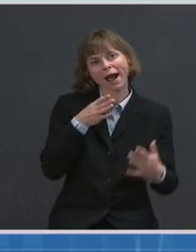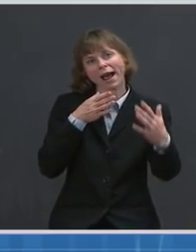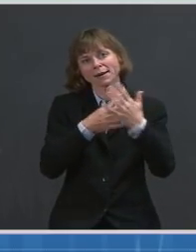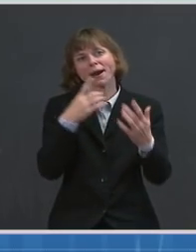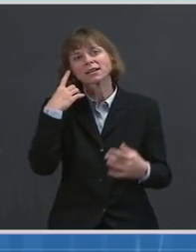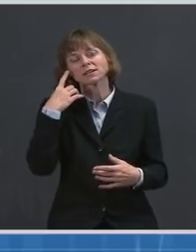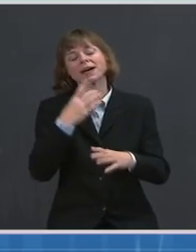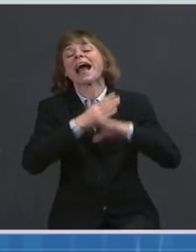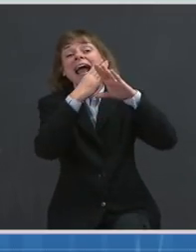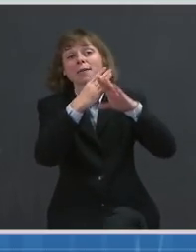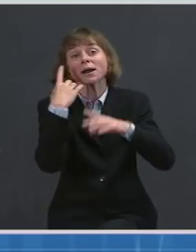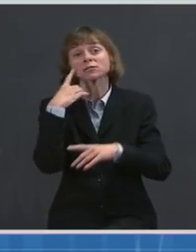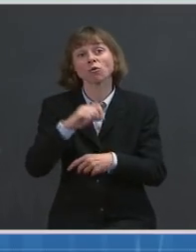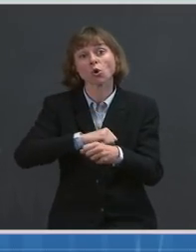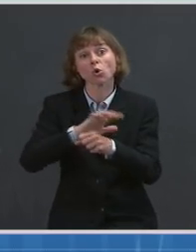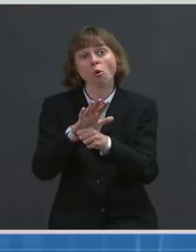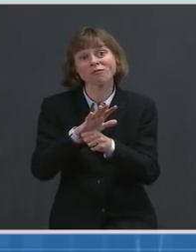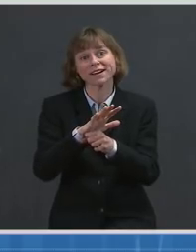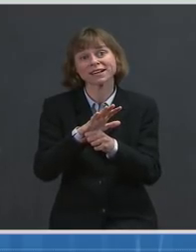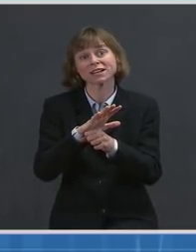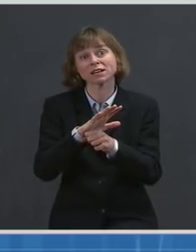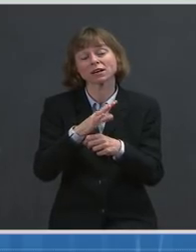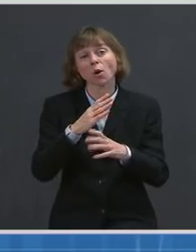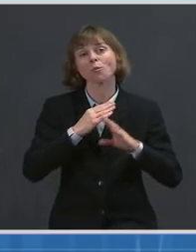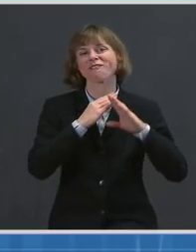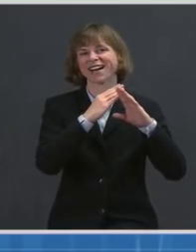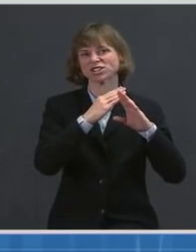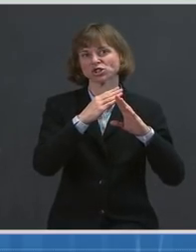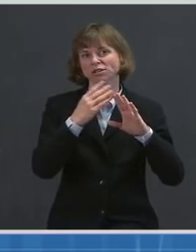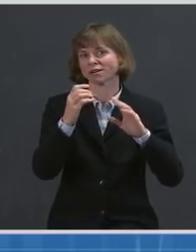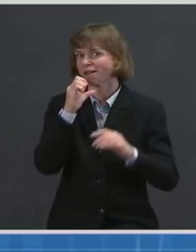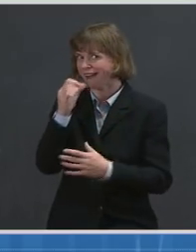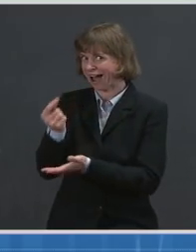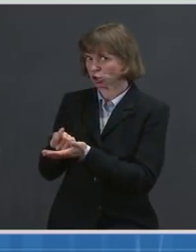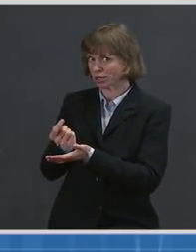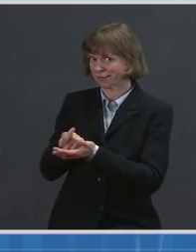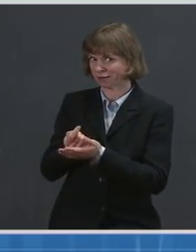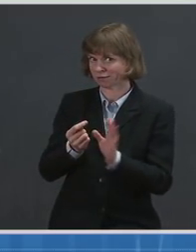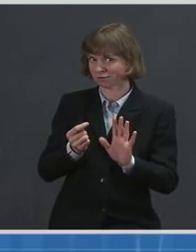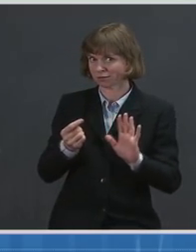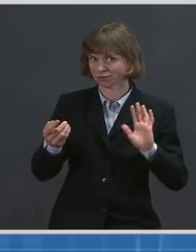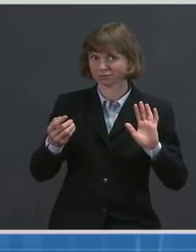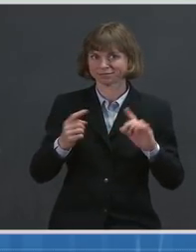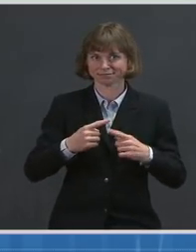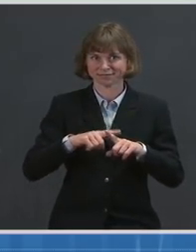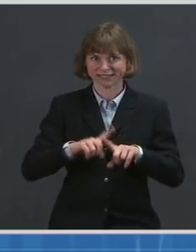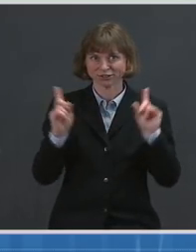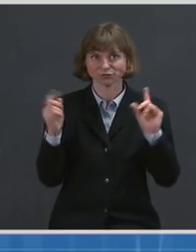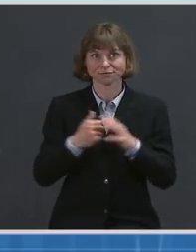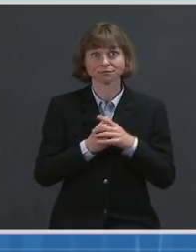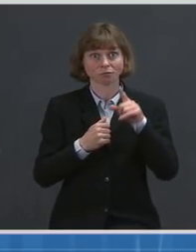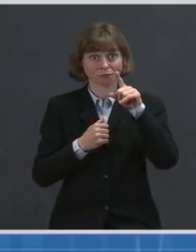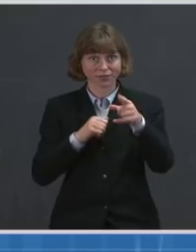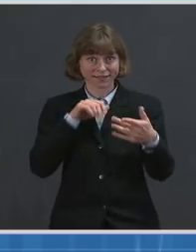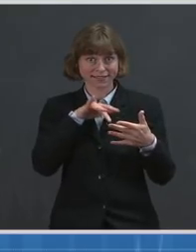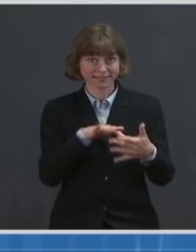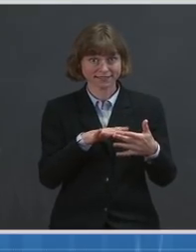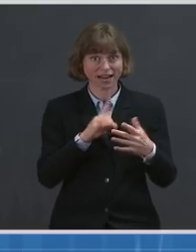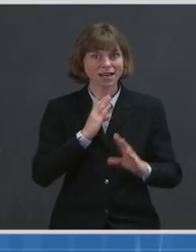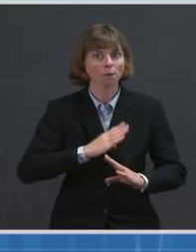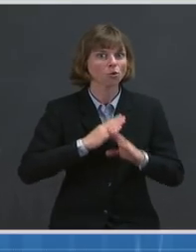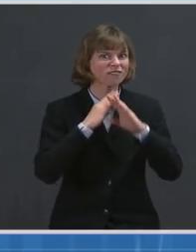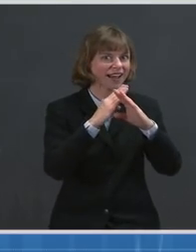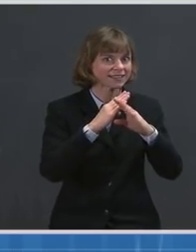as opposed to treatment. In this study reported a couple of days ago, bam-lamivumab prevented